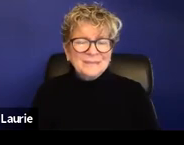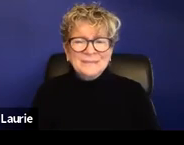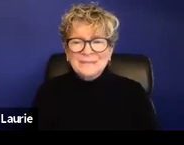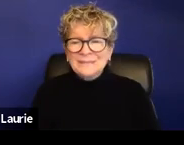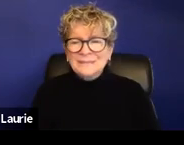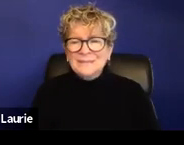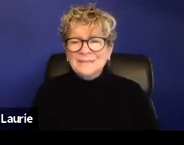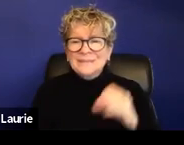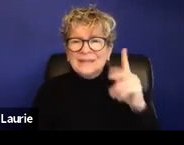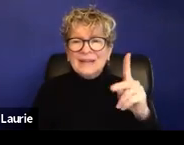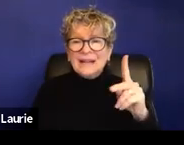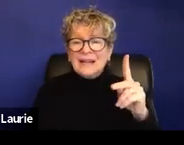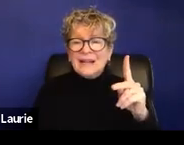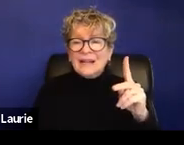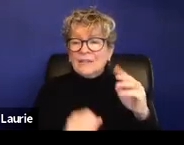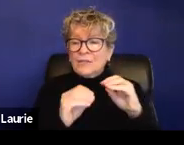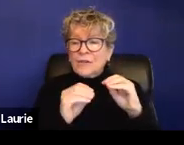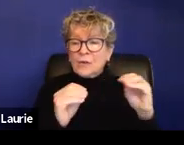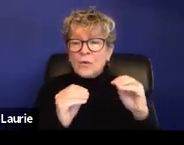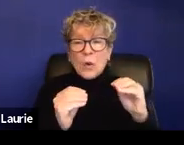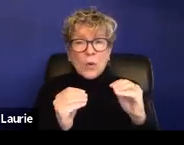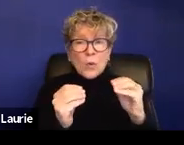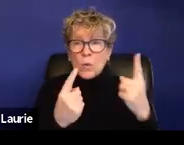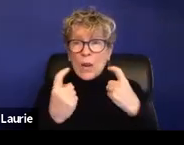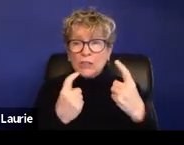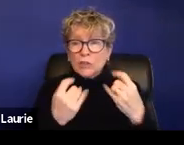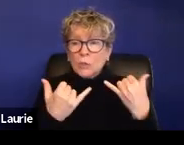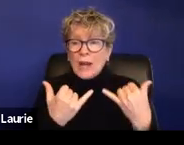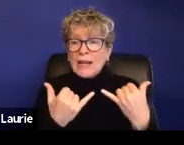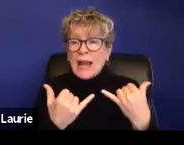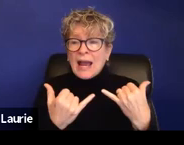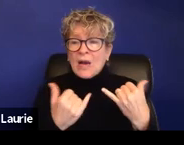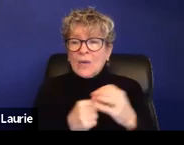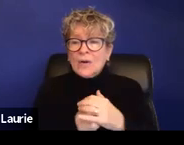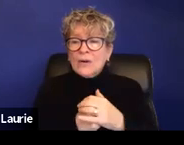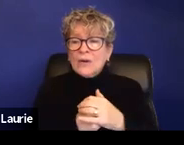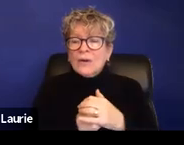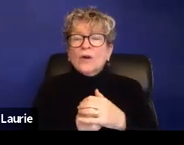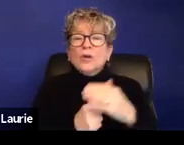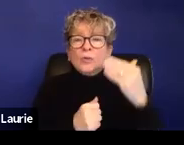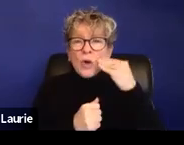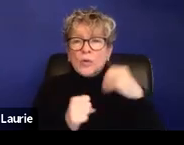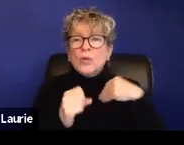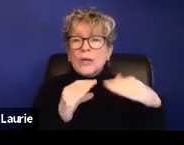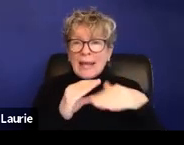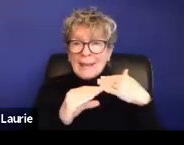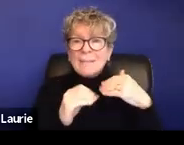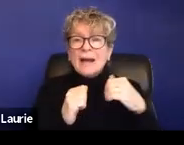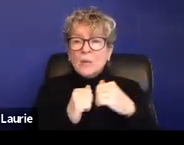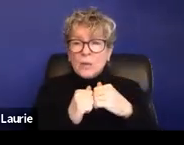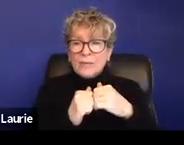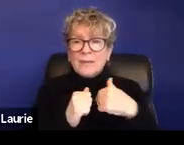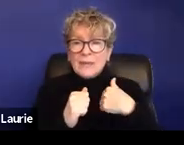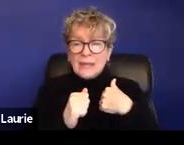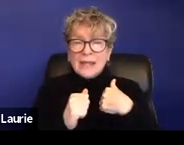Okay. If there aren't any immediate questions, just a reminder, again, you can always email me with questions afterwards, or you can send them to Michelle.